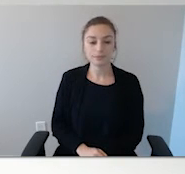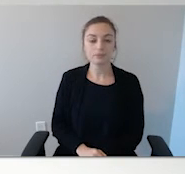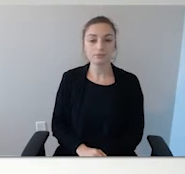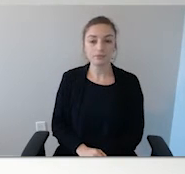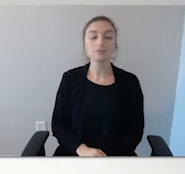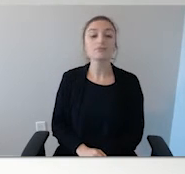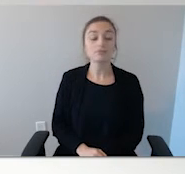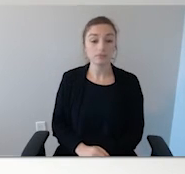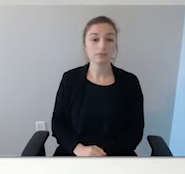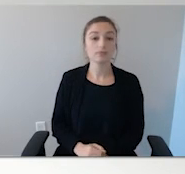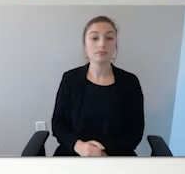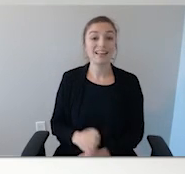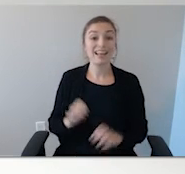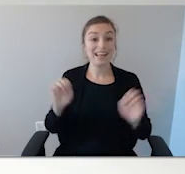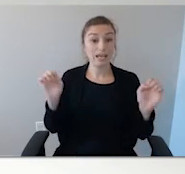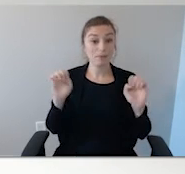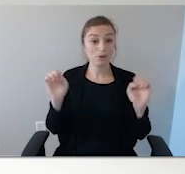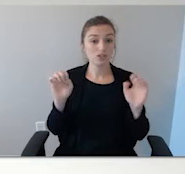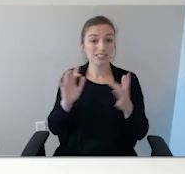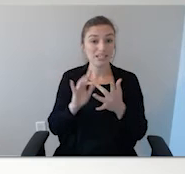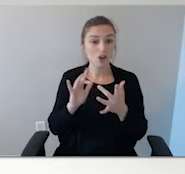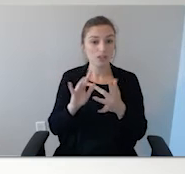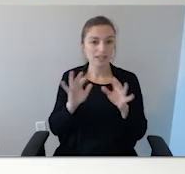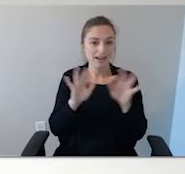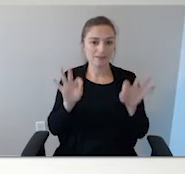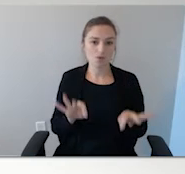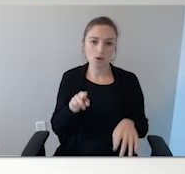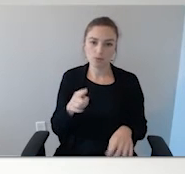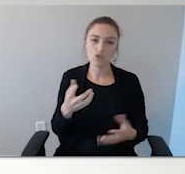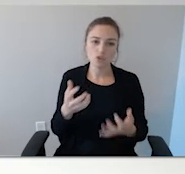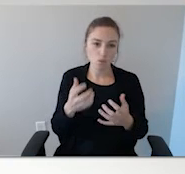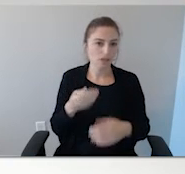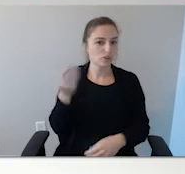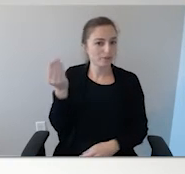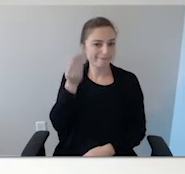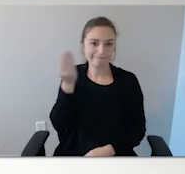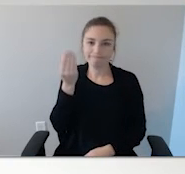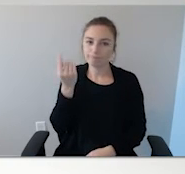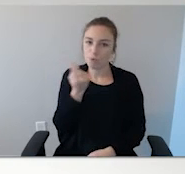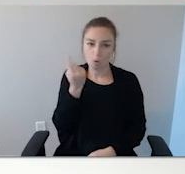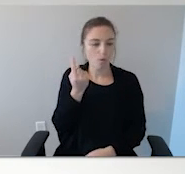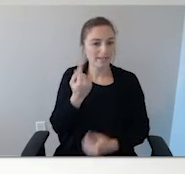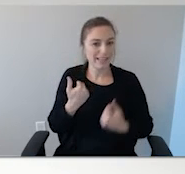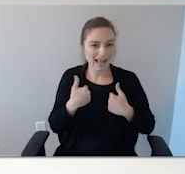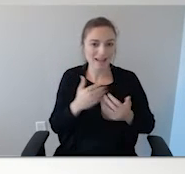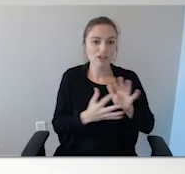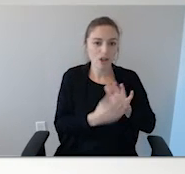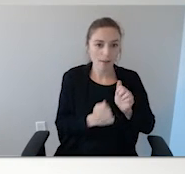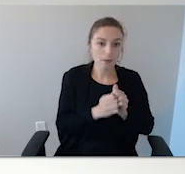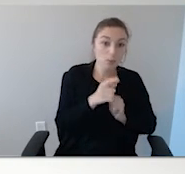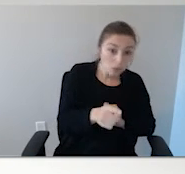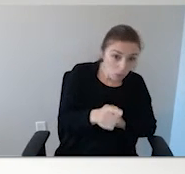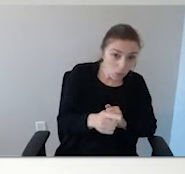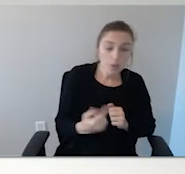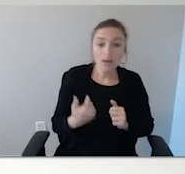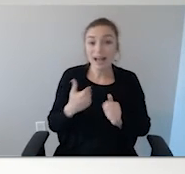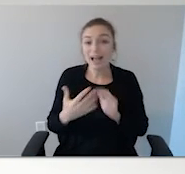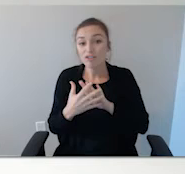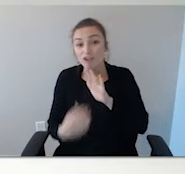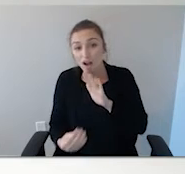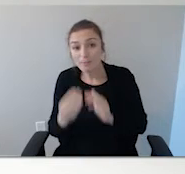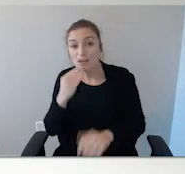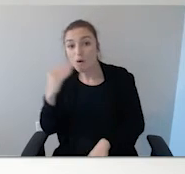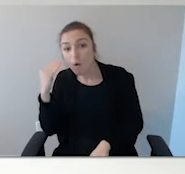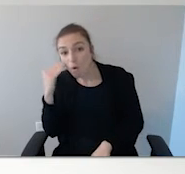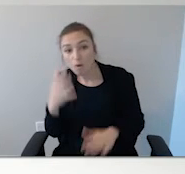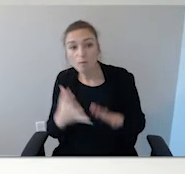So the emergency contact form, you want to carry it all the time. Have a copy with you. Have a copy at home. Have a copy for the